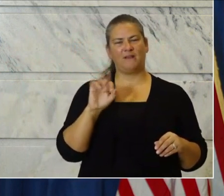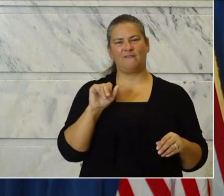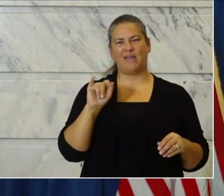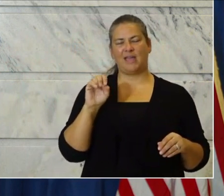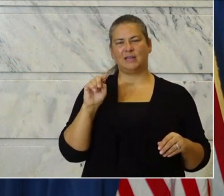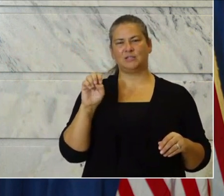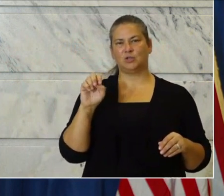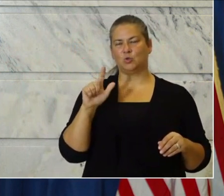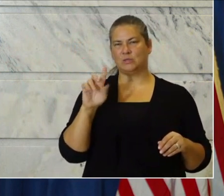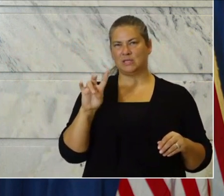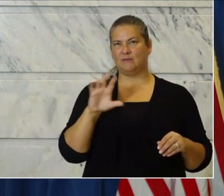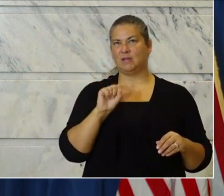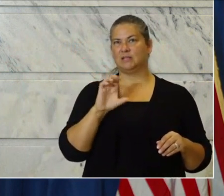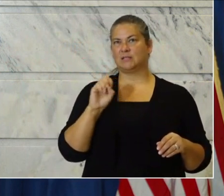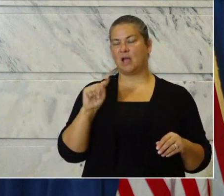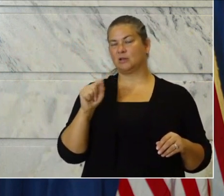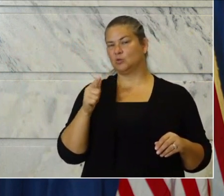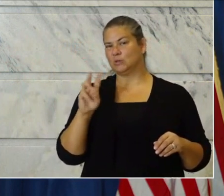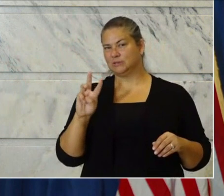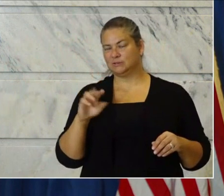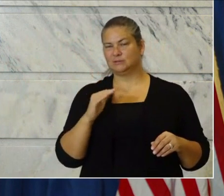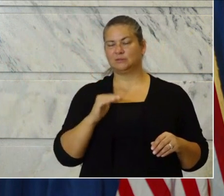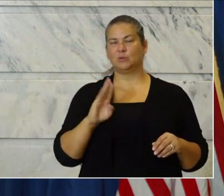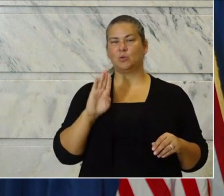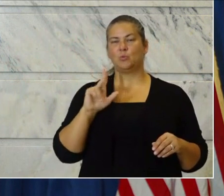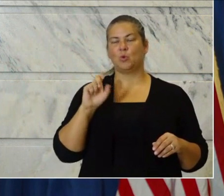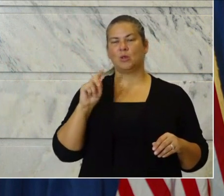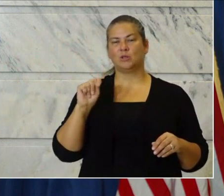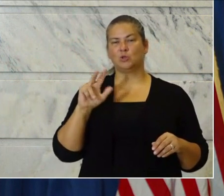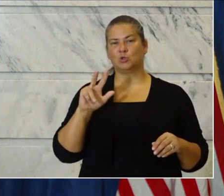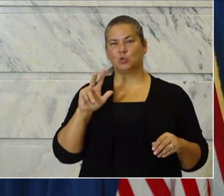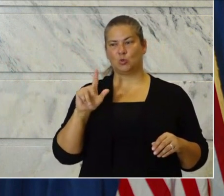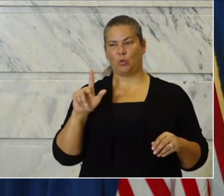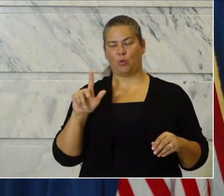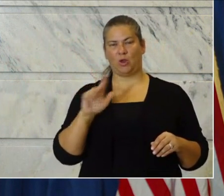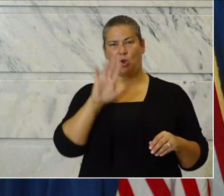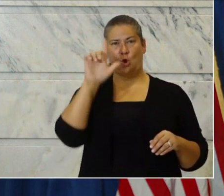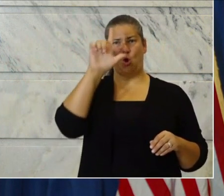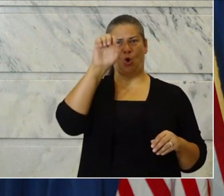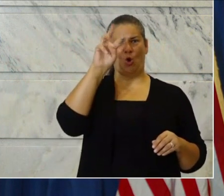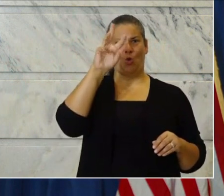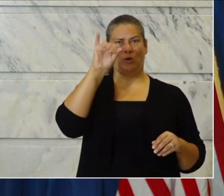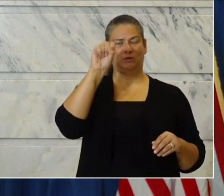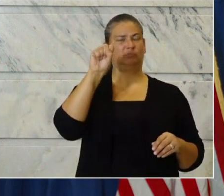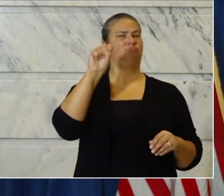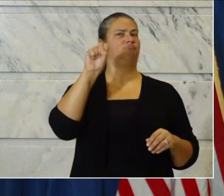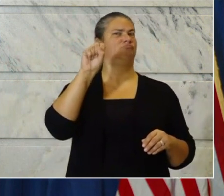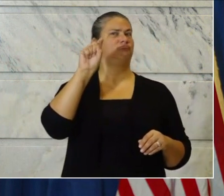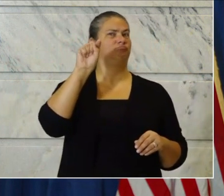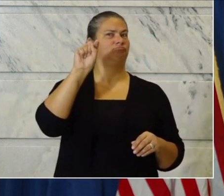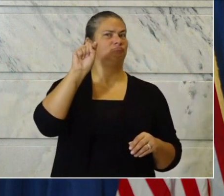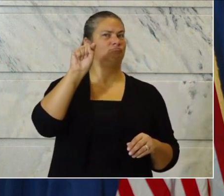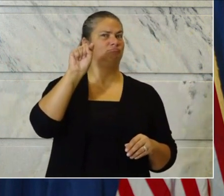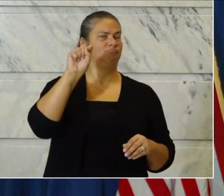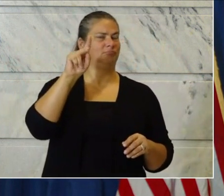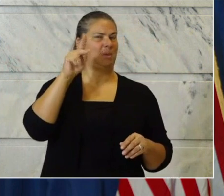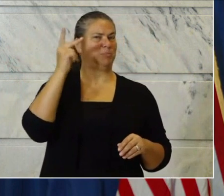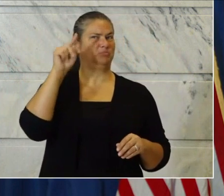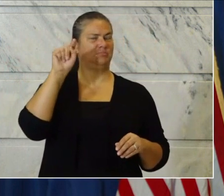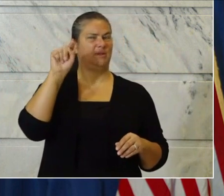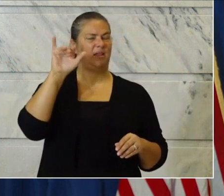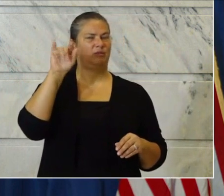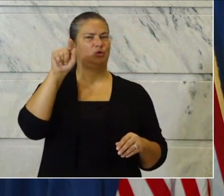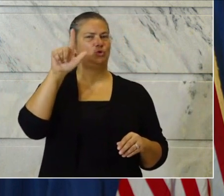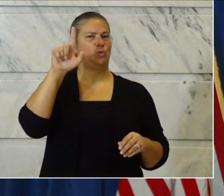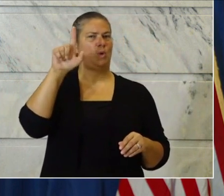27. Scott, 26. Bullitt, 23. Lewis, last couple days in the double digits, I believe.